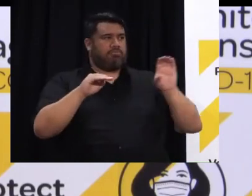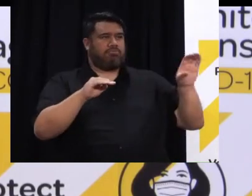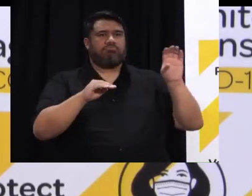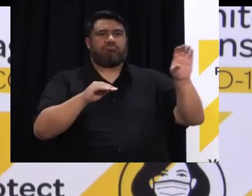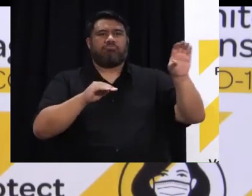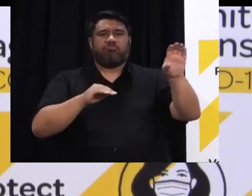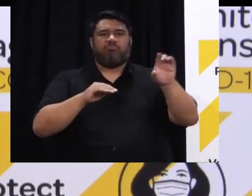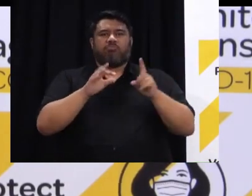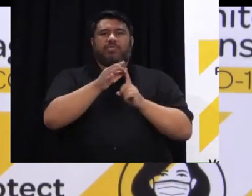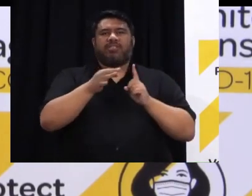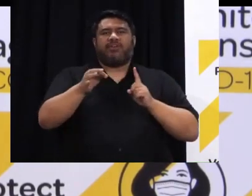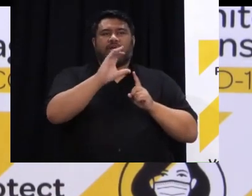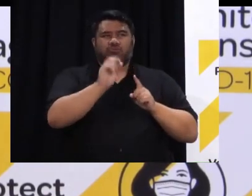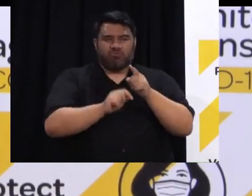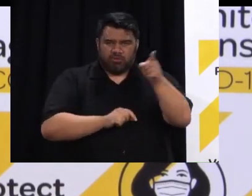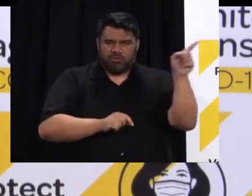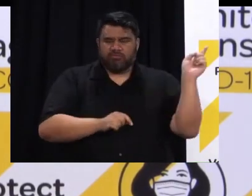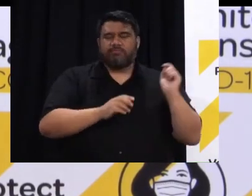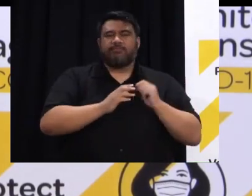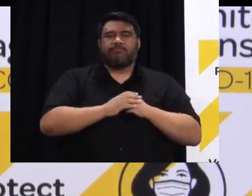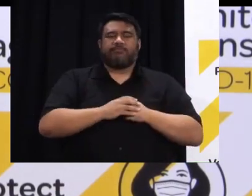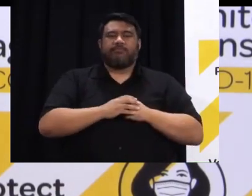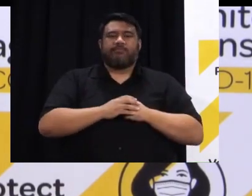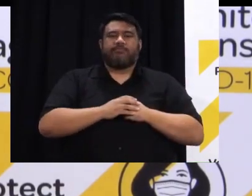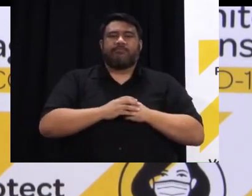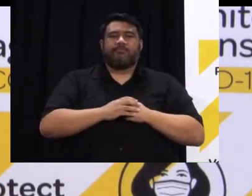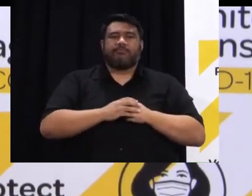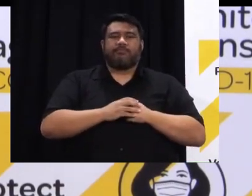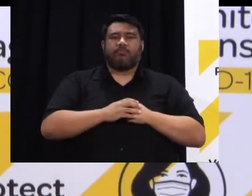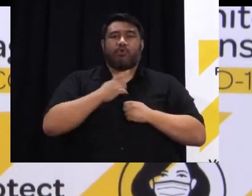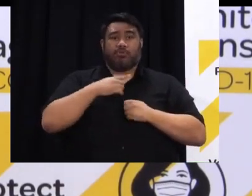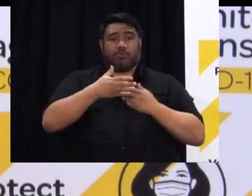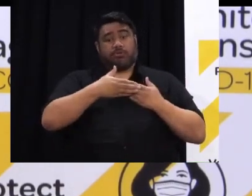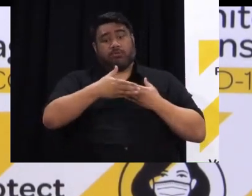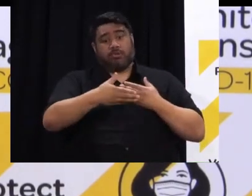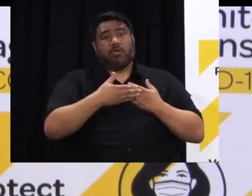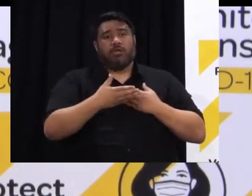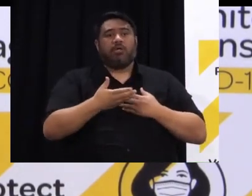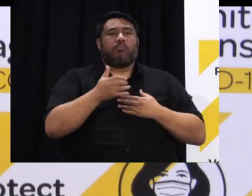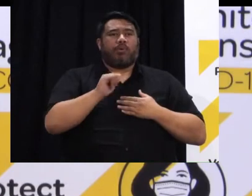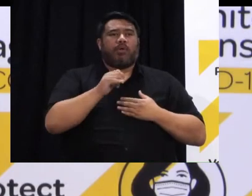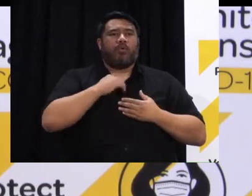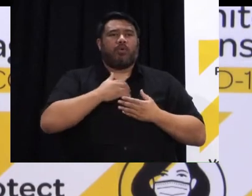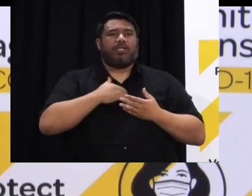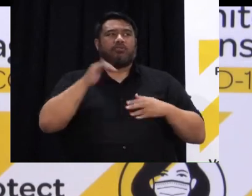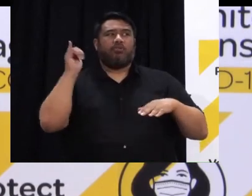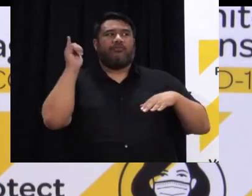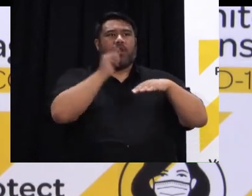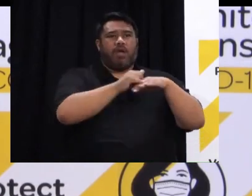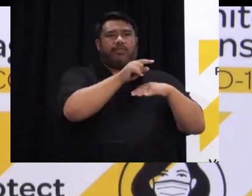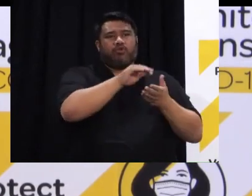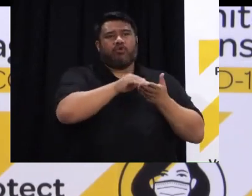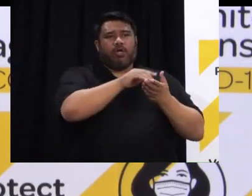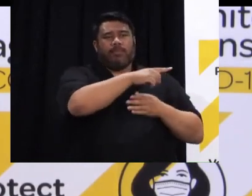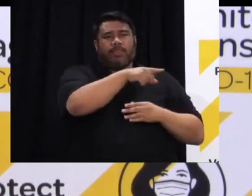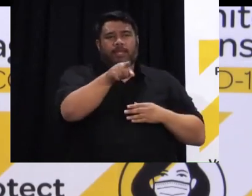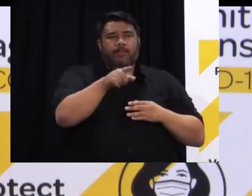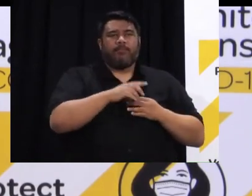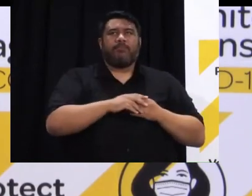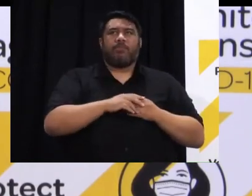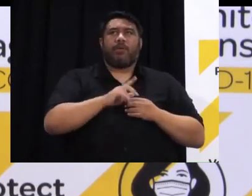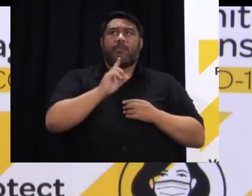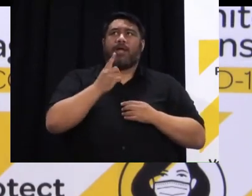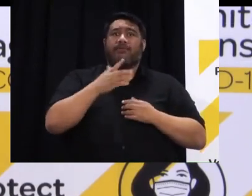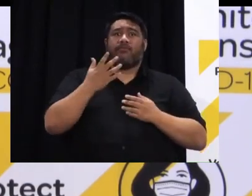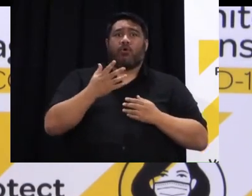that the timing because in some cases we will need to go in and provide physical support for those roll outs but for the 12